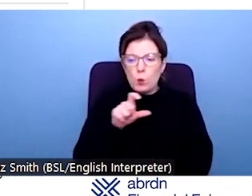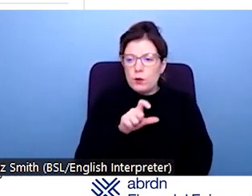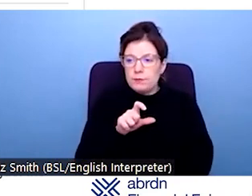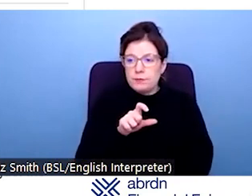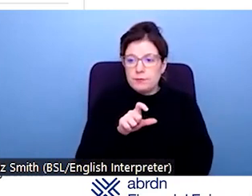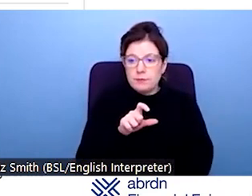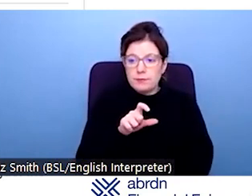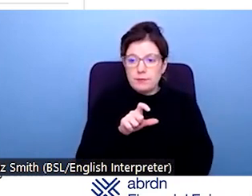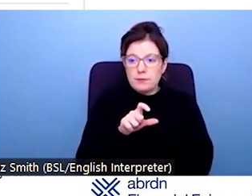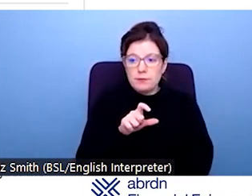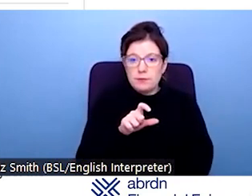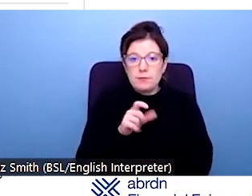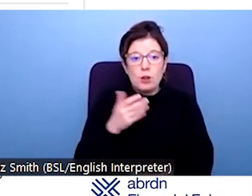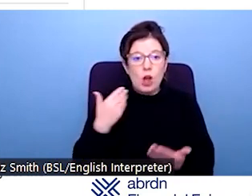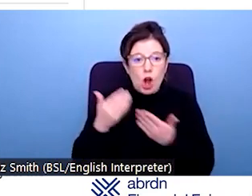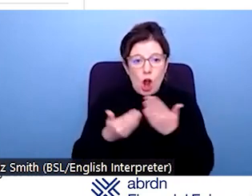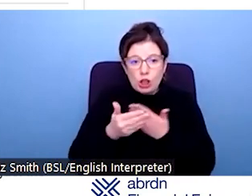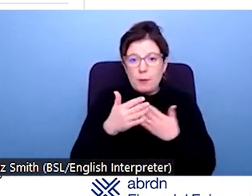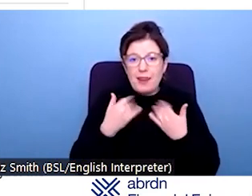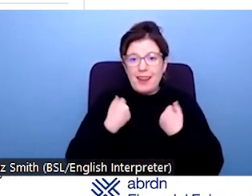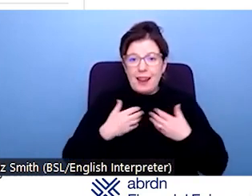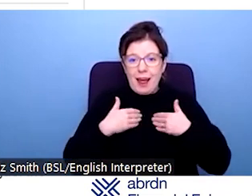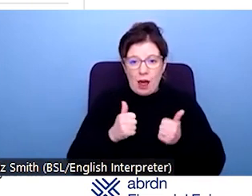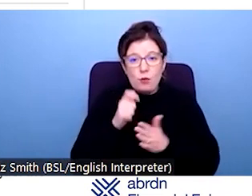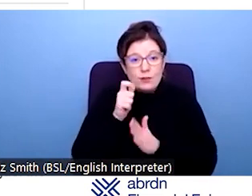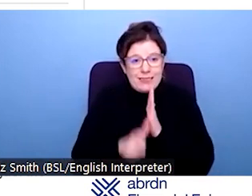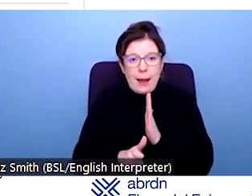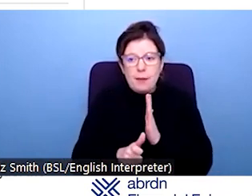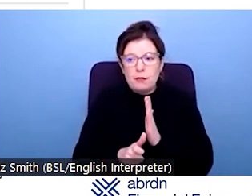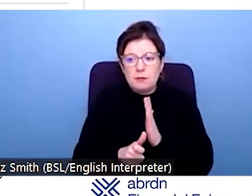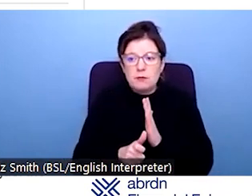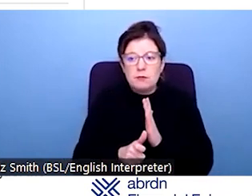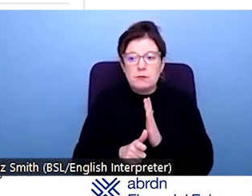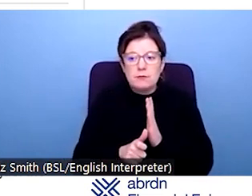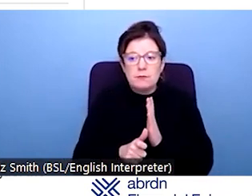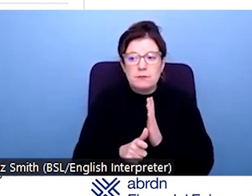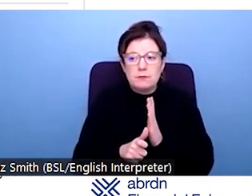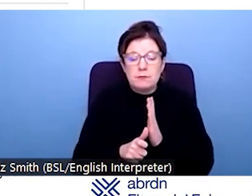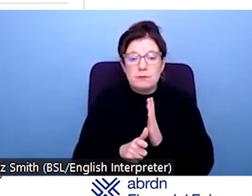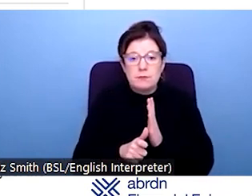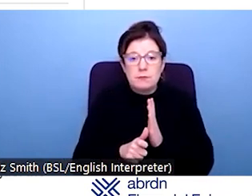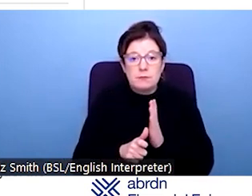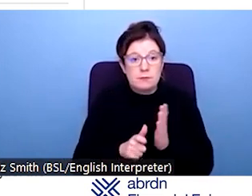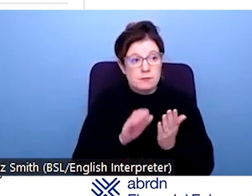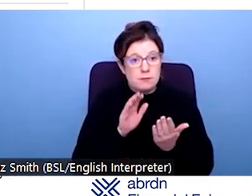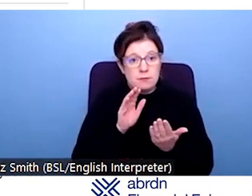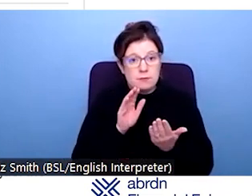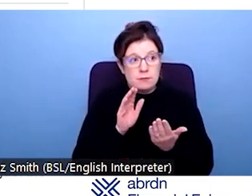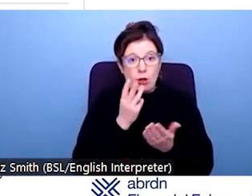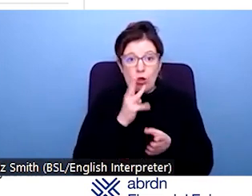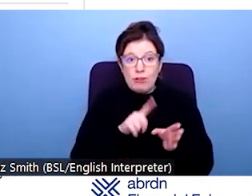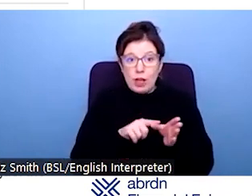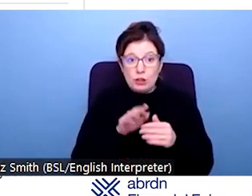people have a long term ill health or disabled people has been at the really significant growth has been in people who've been out of work for more than three